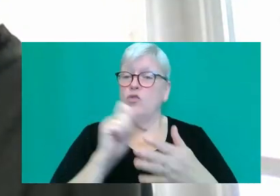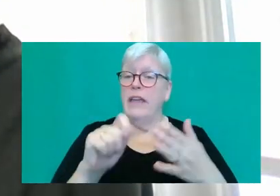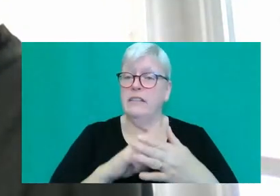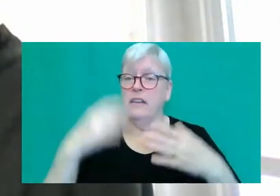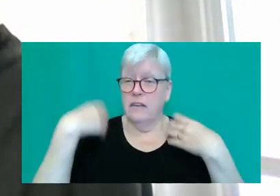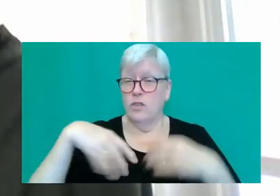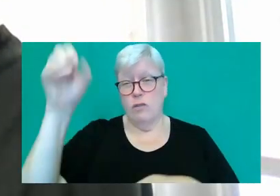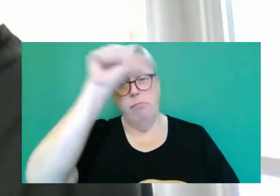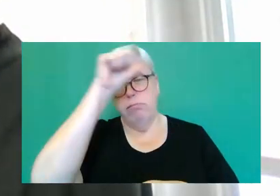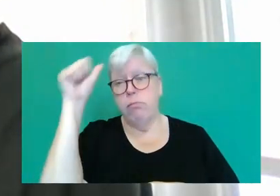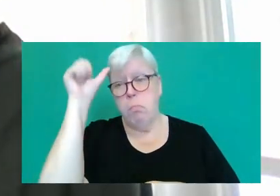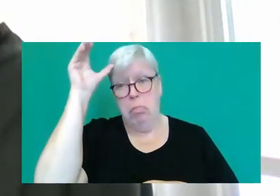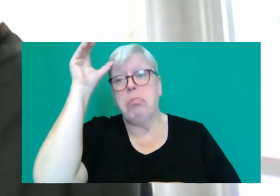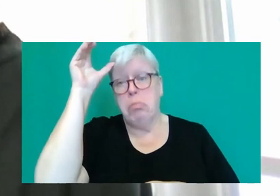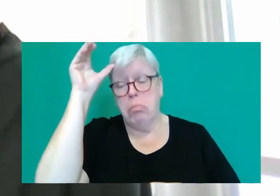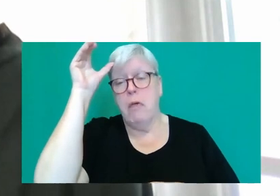And